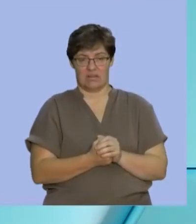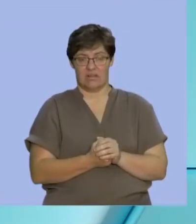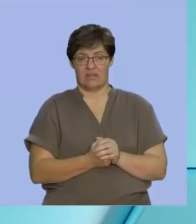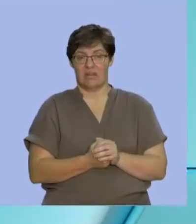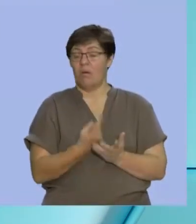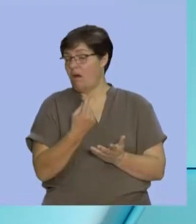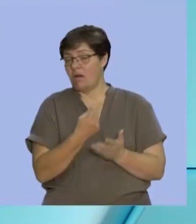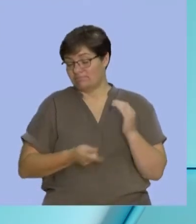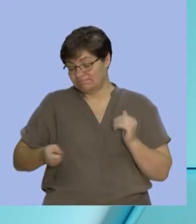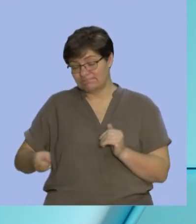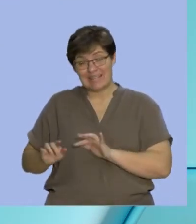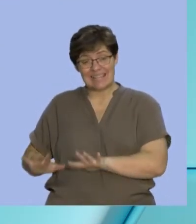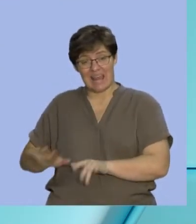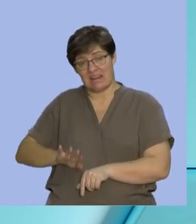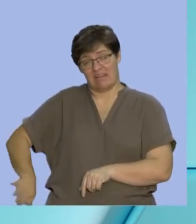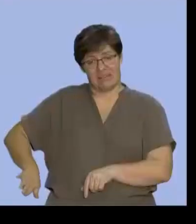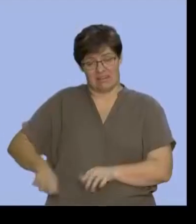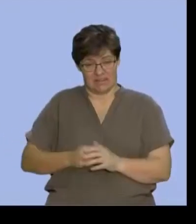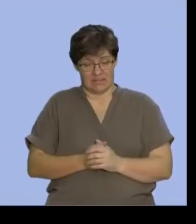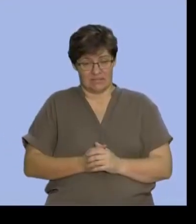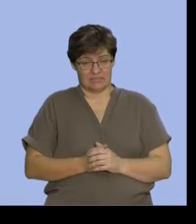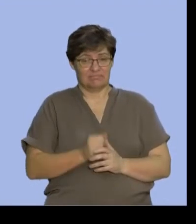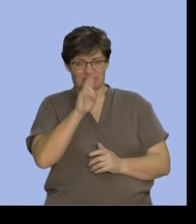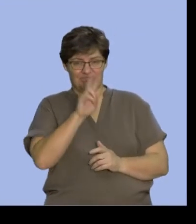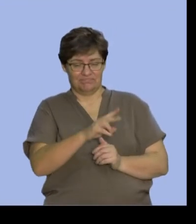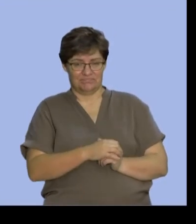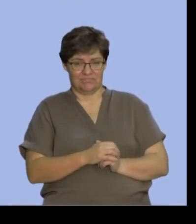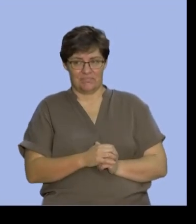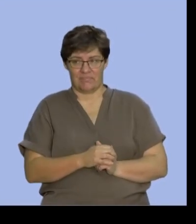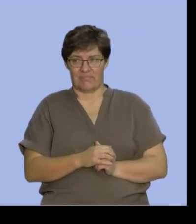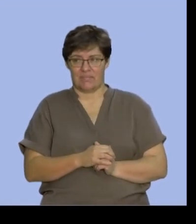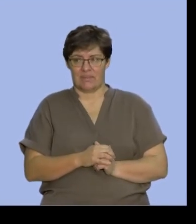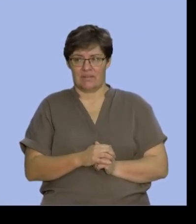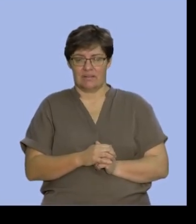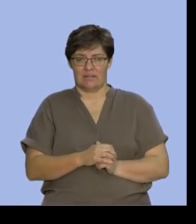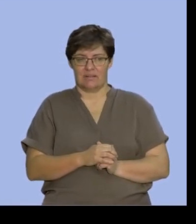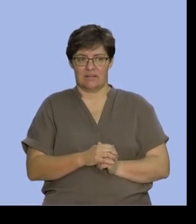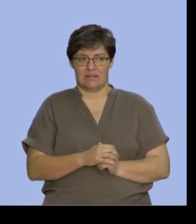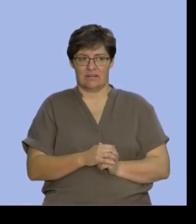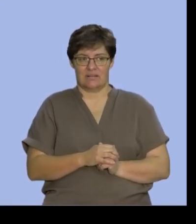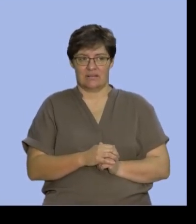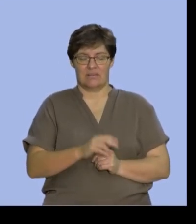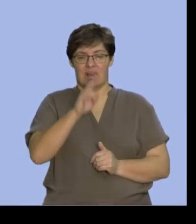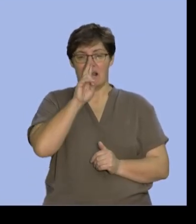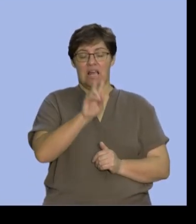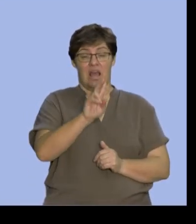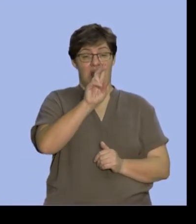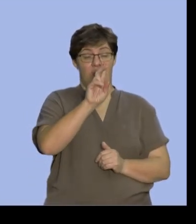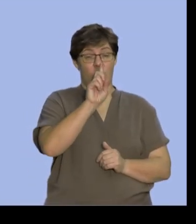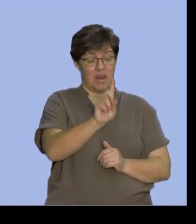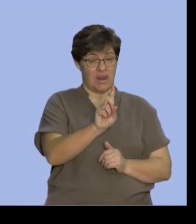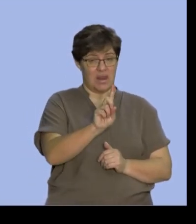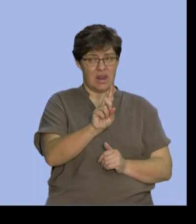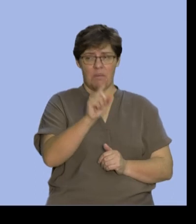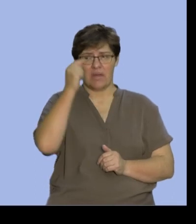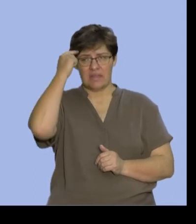that are in the sample space. Have a look here. So when we're looking at at least one we're considering